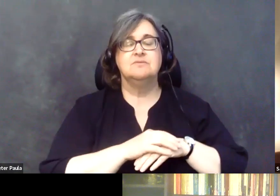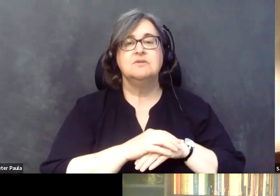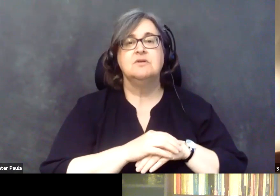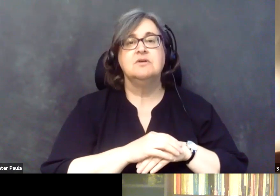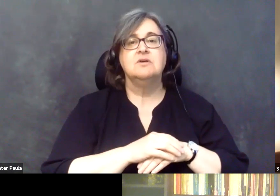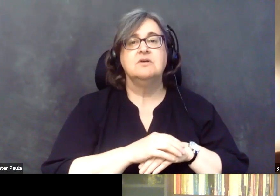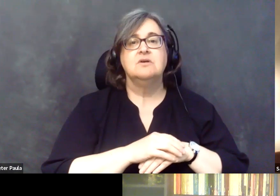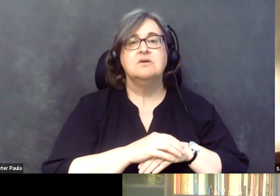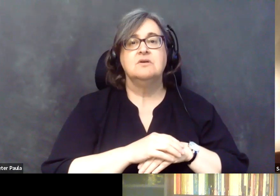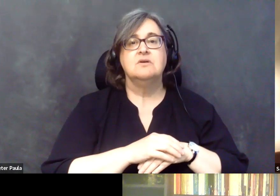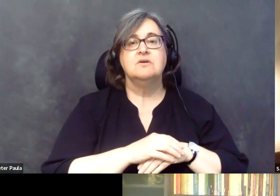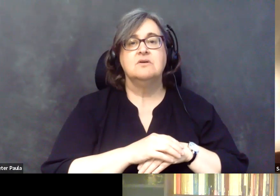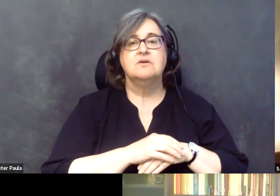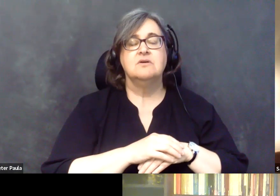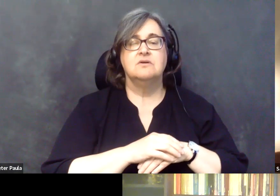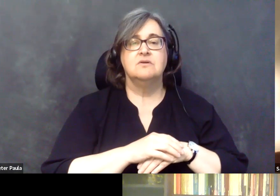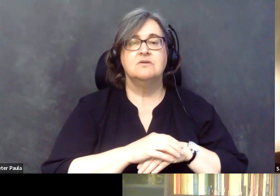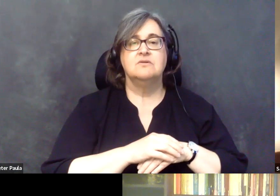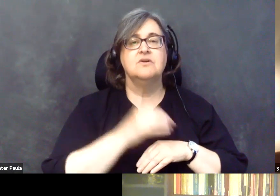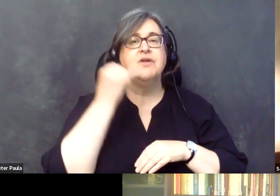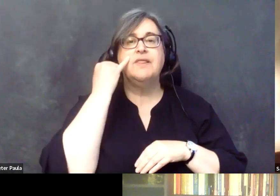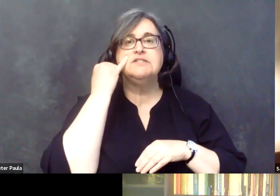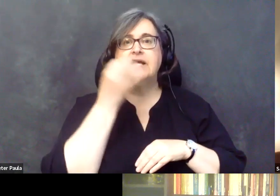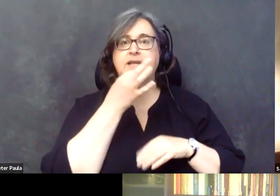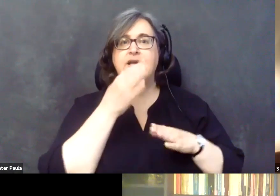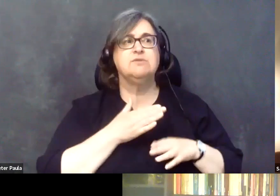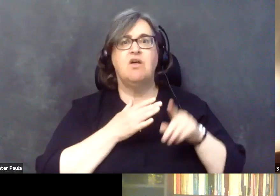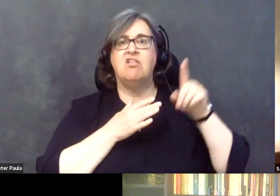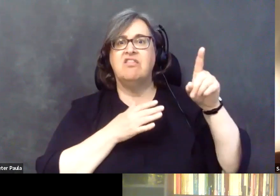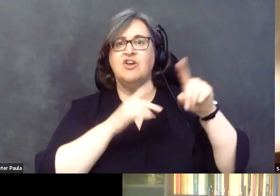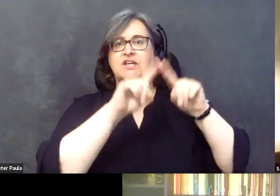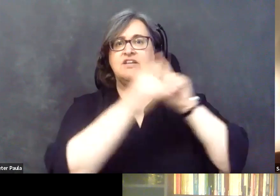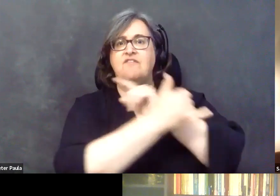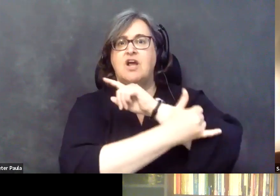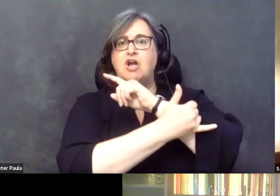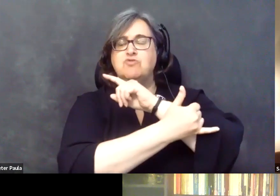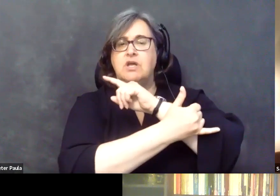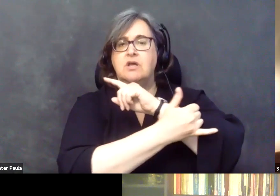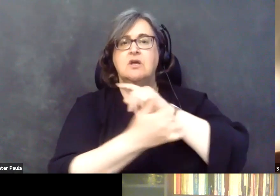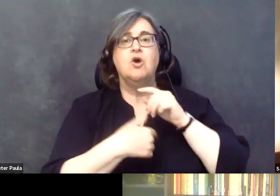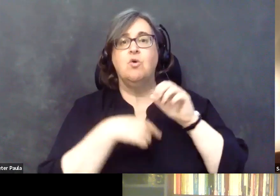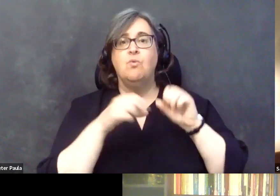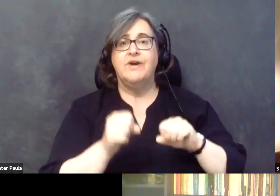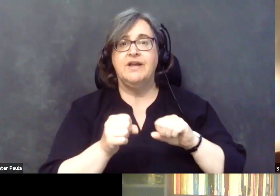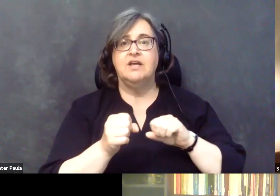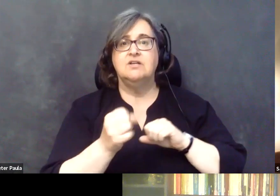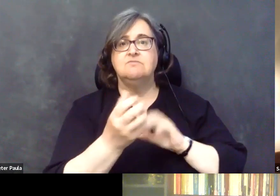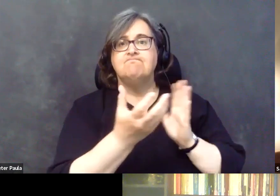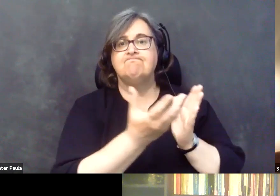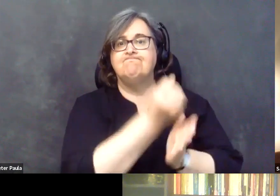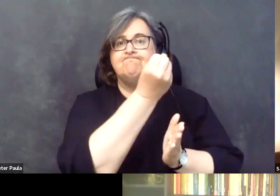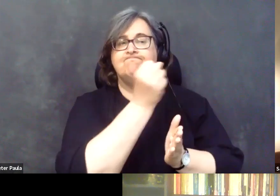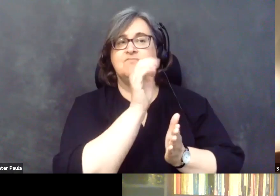another country. We could harness that expertise